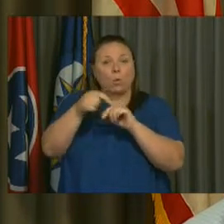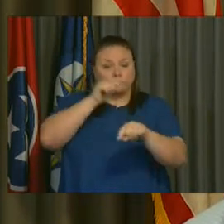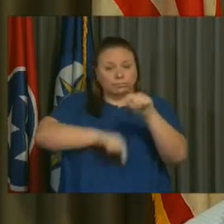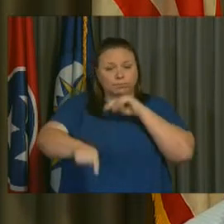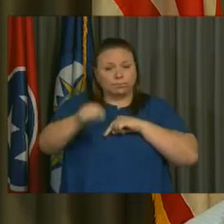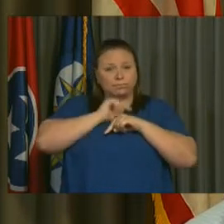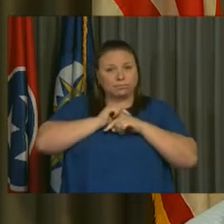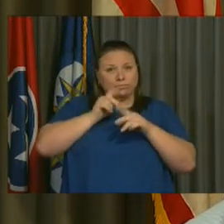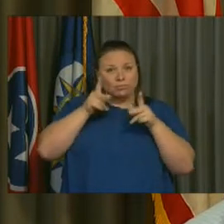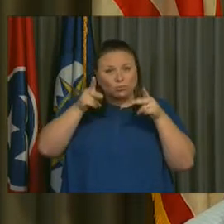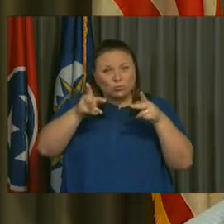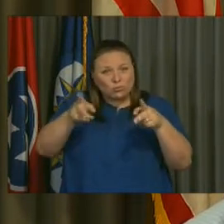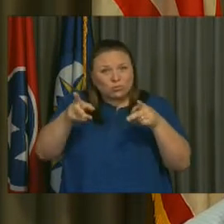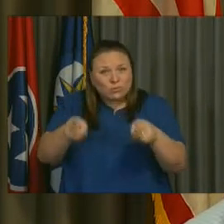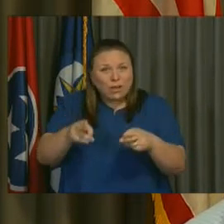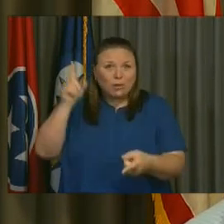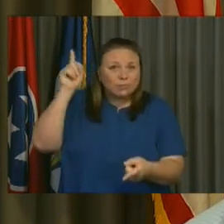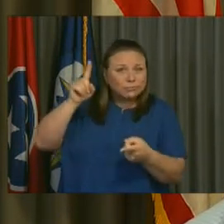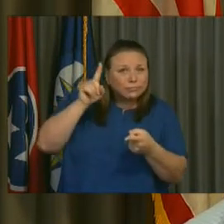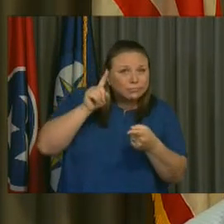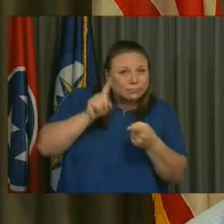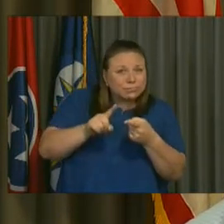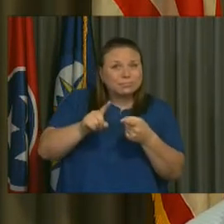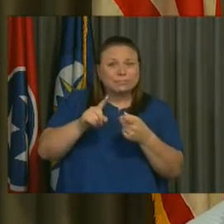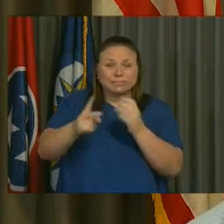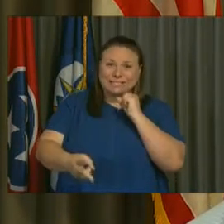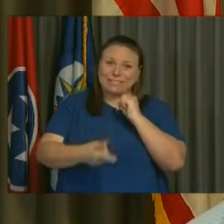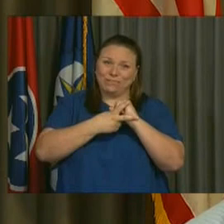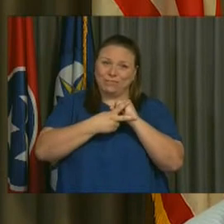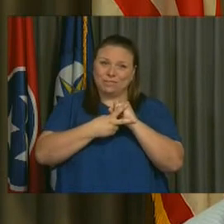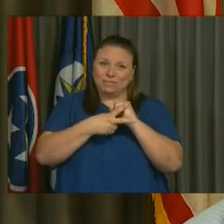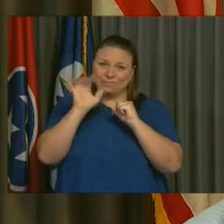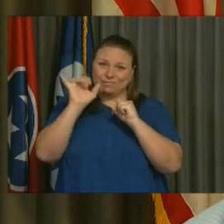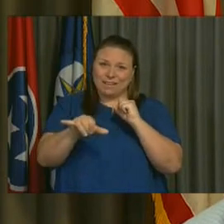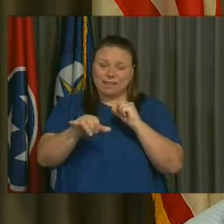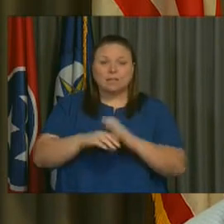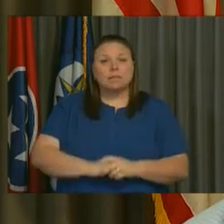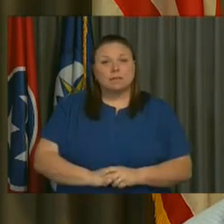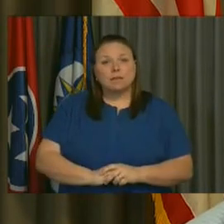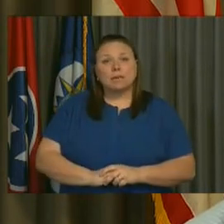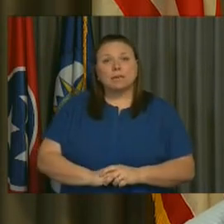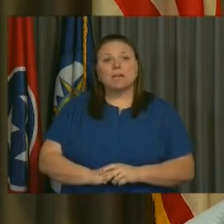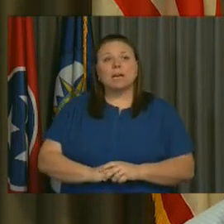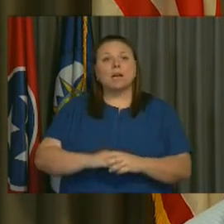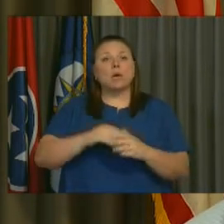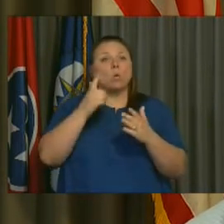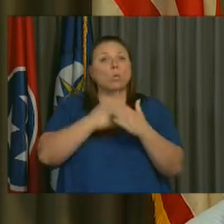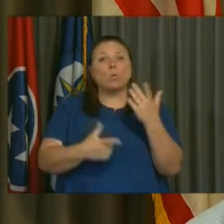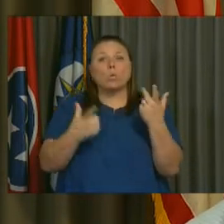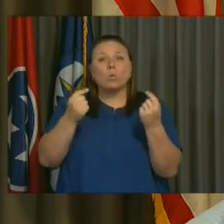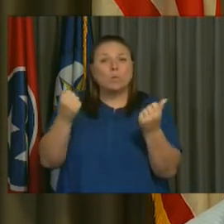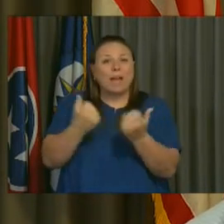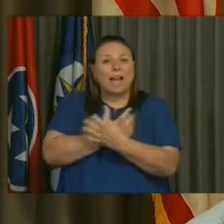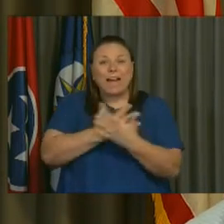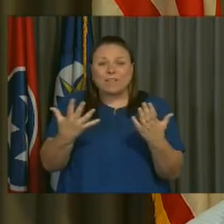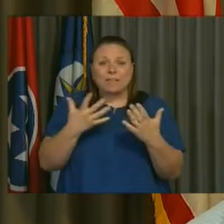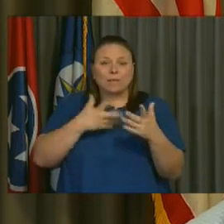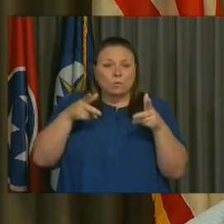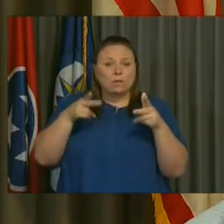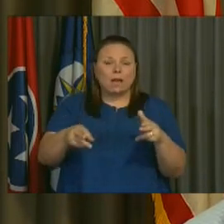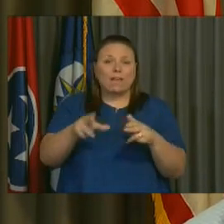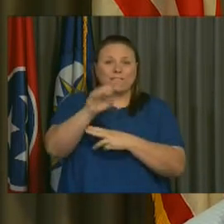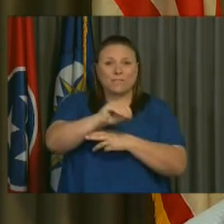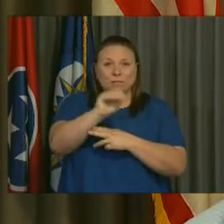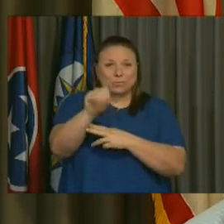cut back, trim, slice, and save. In part, by cutting everything discretionary by 50%.